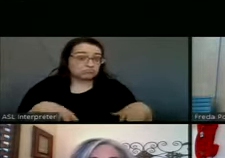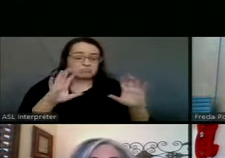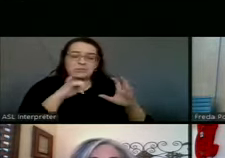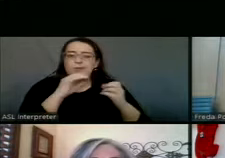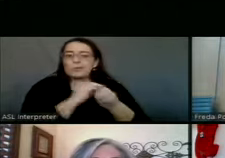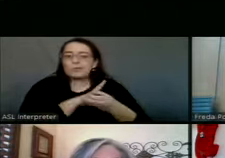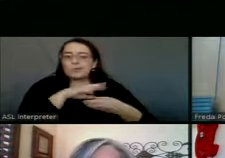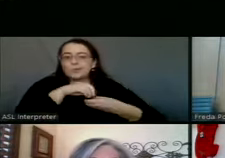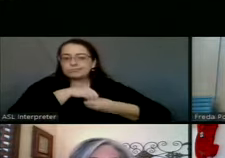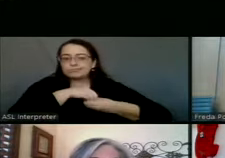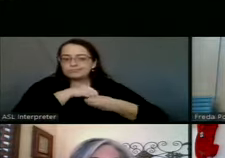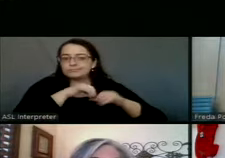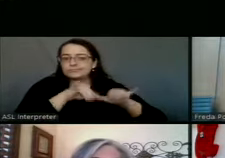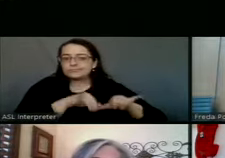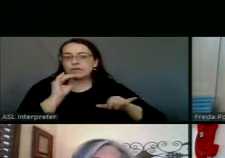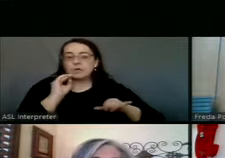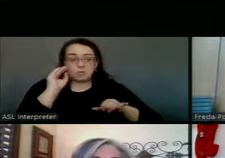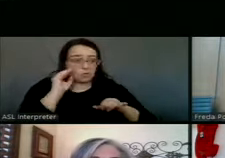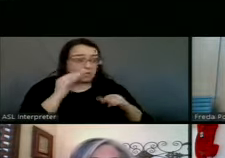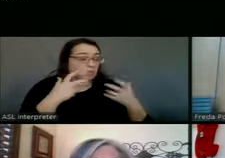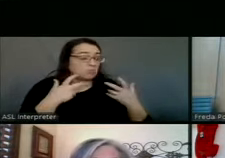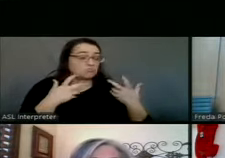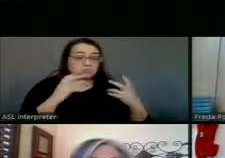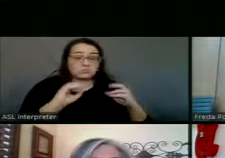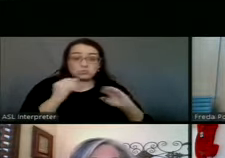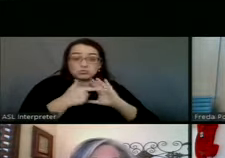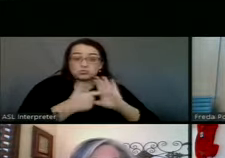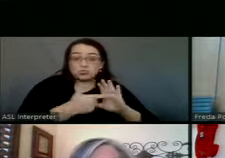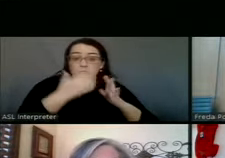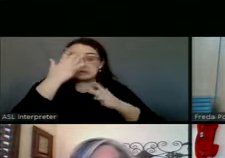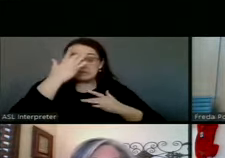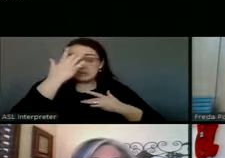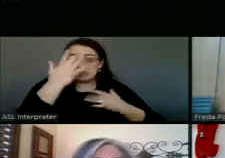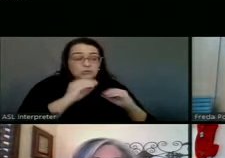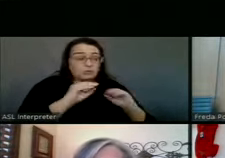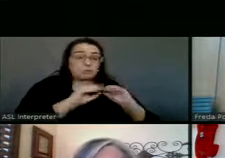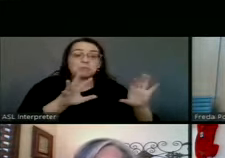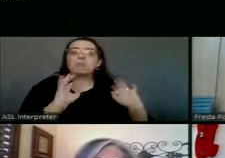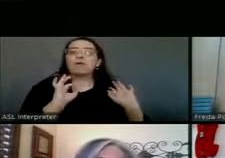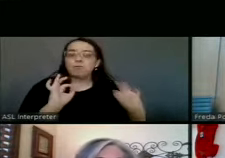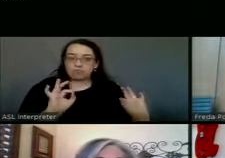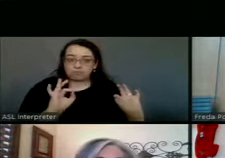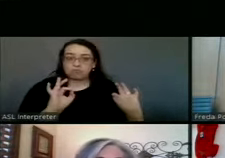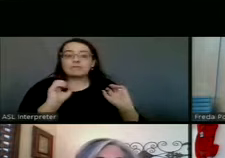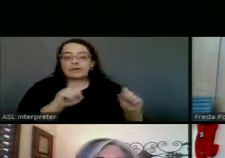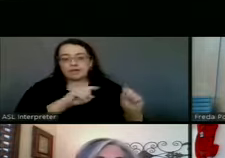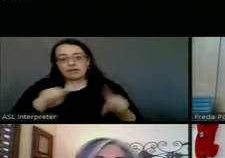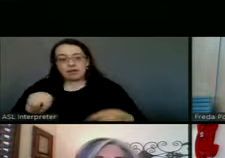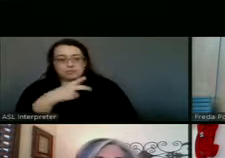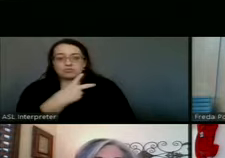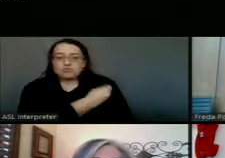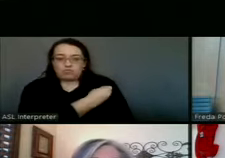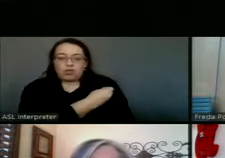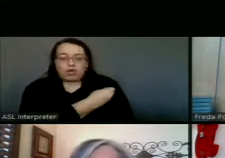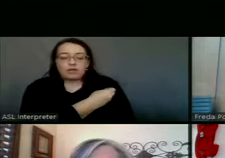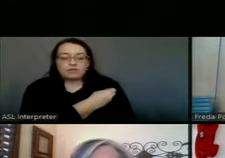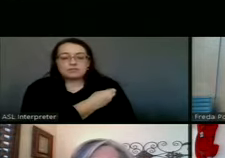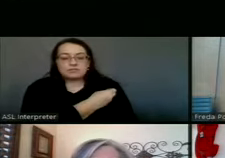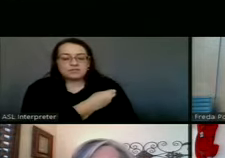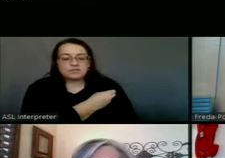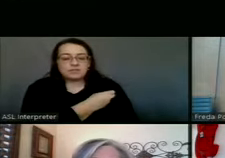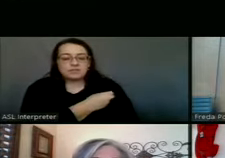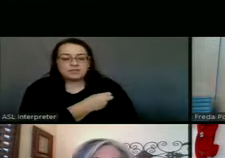isolation quarantine period. And you're no longer contagious. There's not a minimum. That minimum time is just